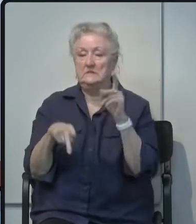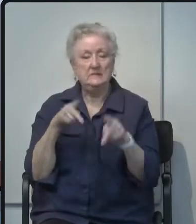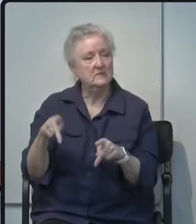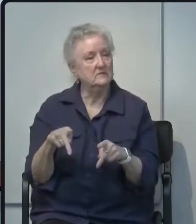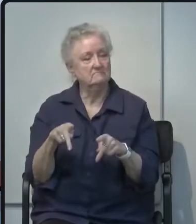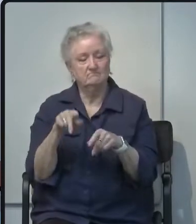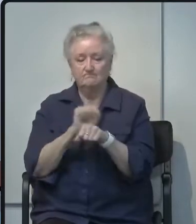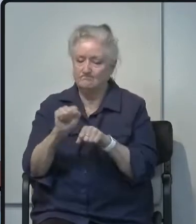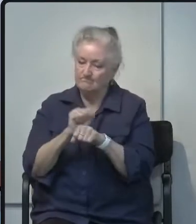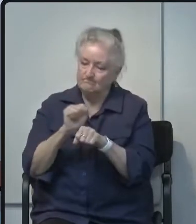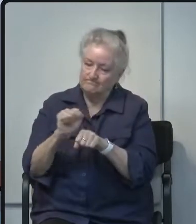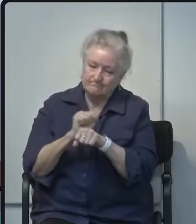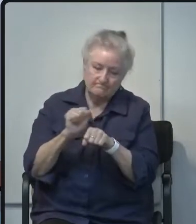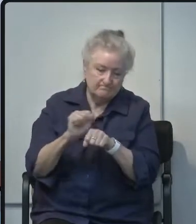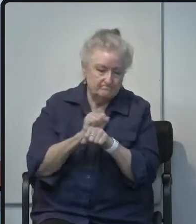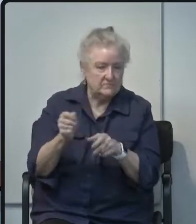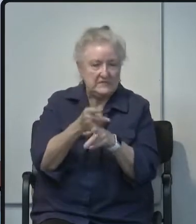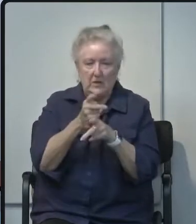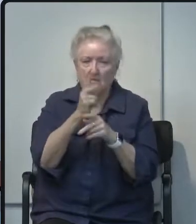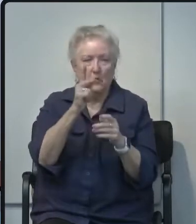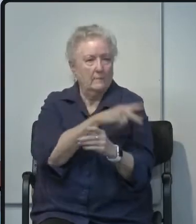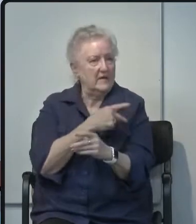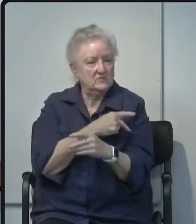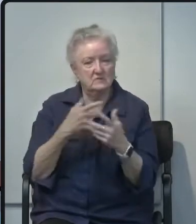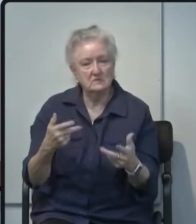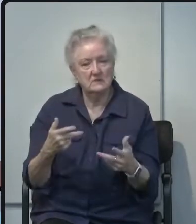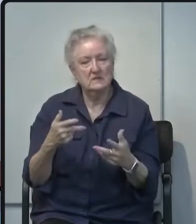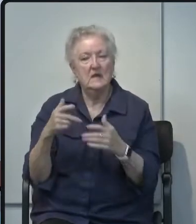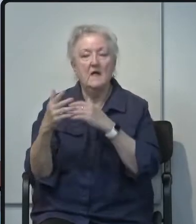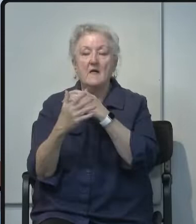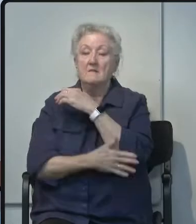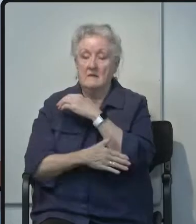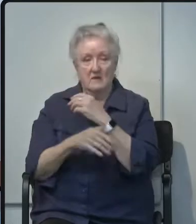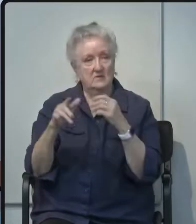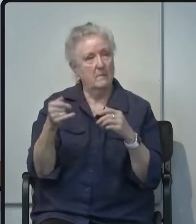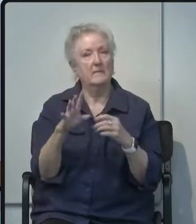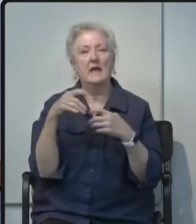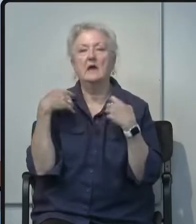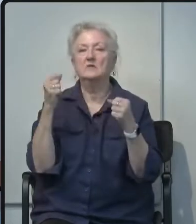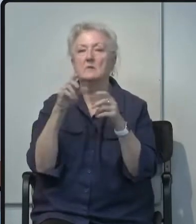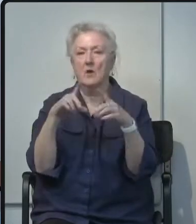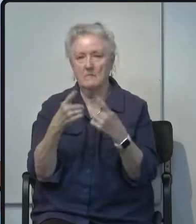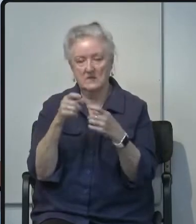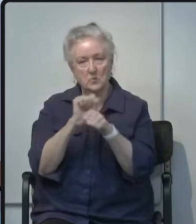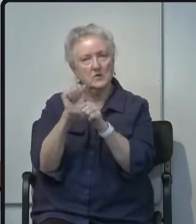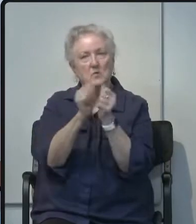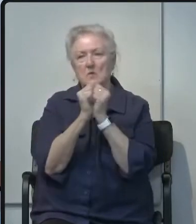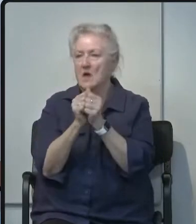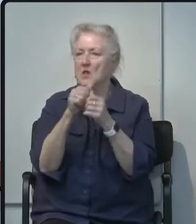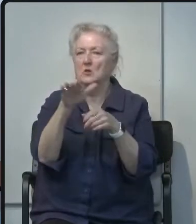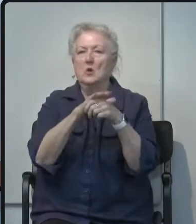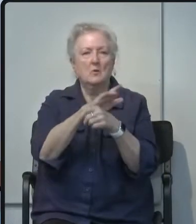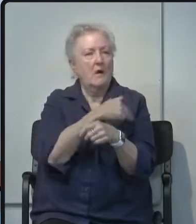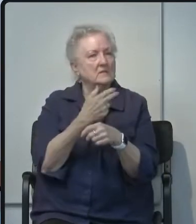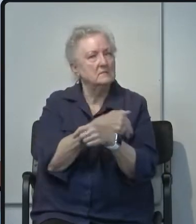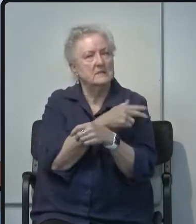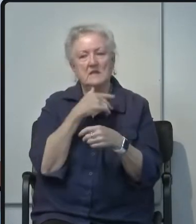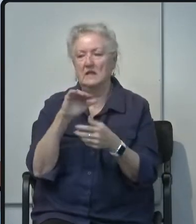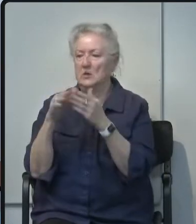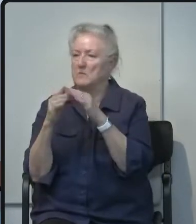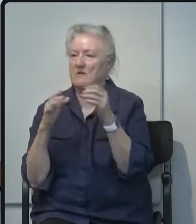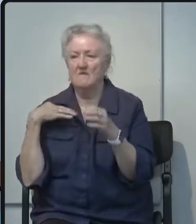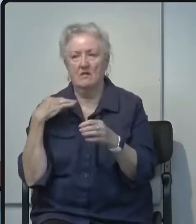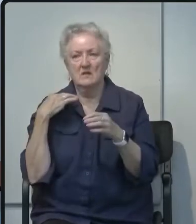patients the county's public health department is collaborating with our local hospitals and community volunteers to create new hospital